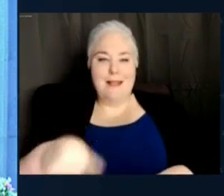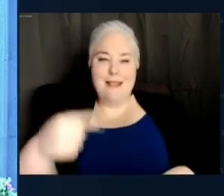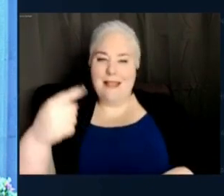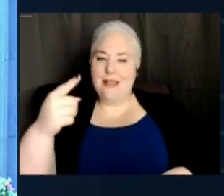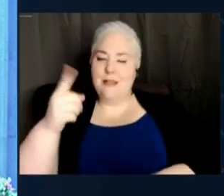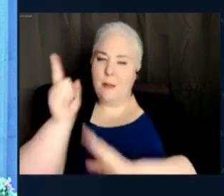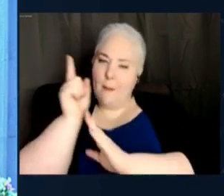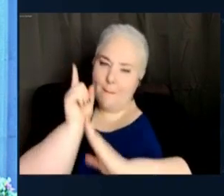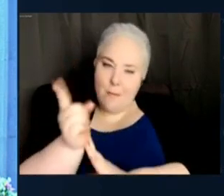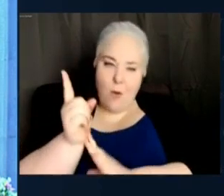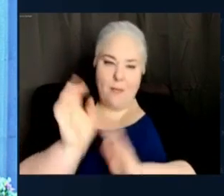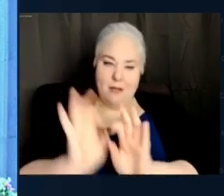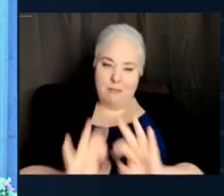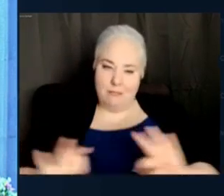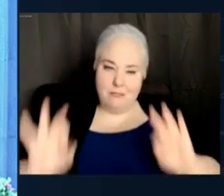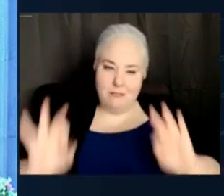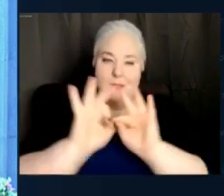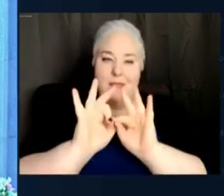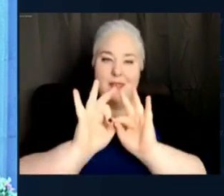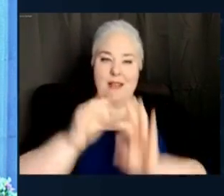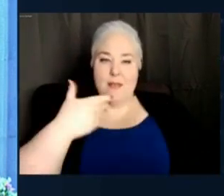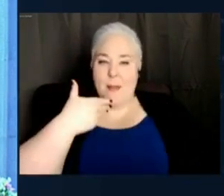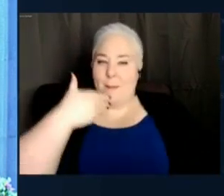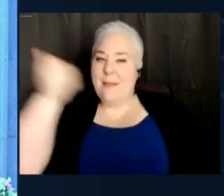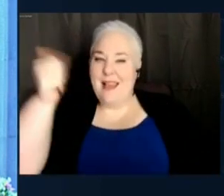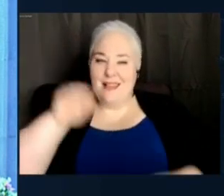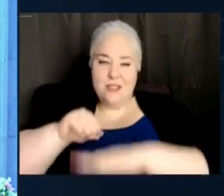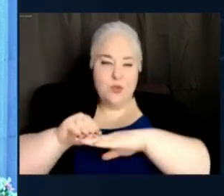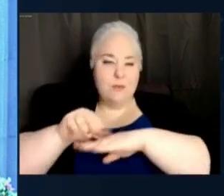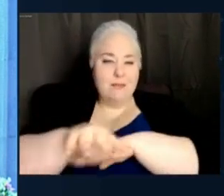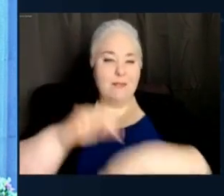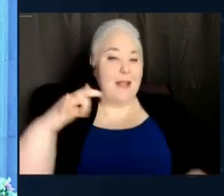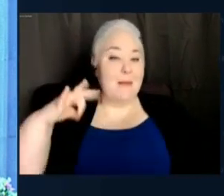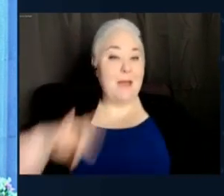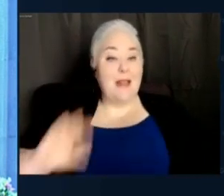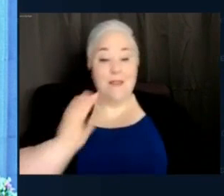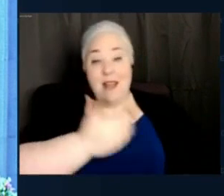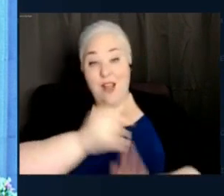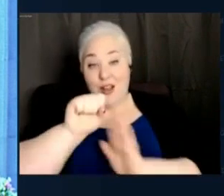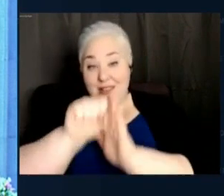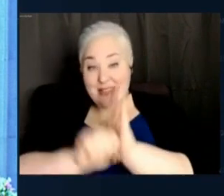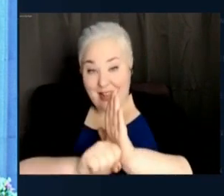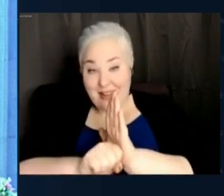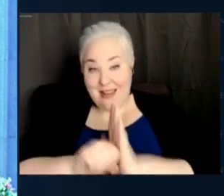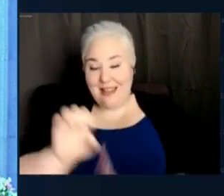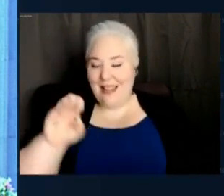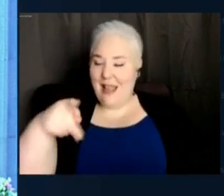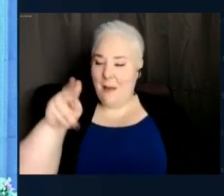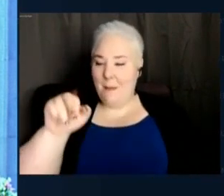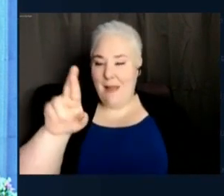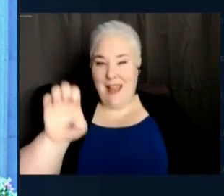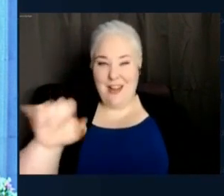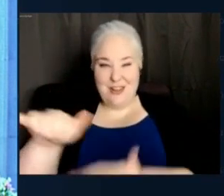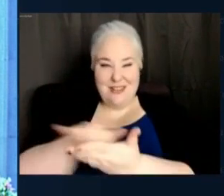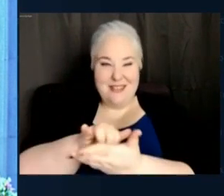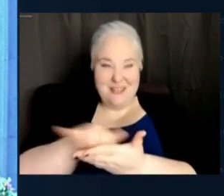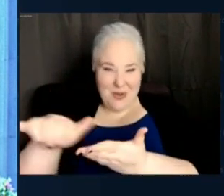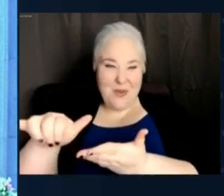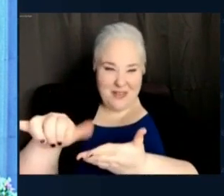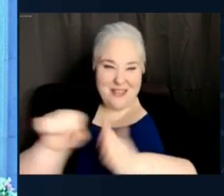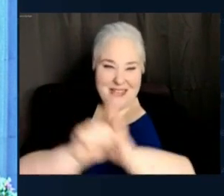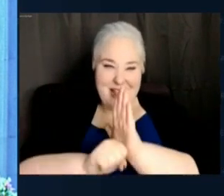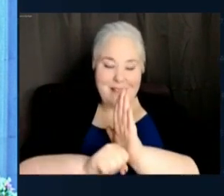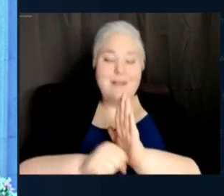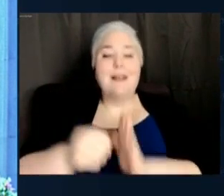absolute best of this moment together for the betterment of our great state, the Empire State, New York. God bless